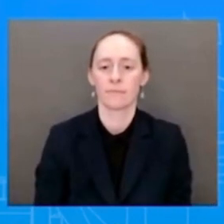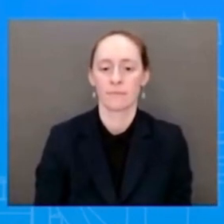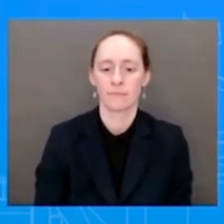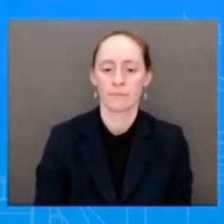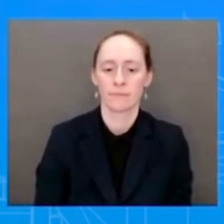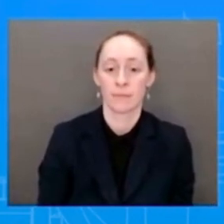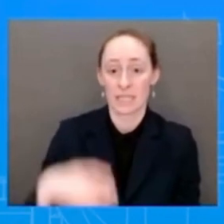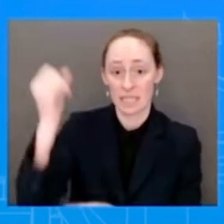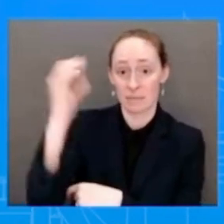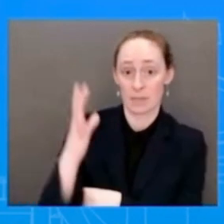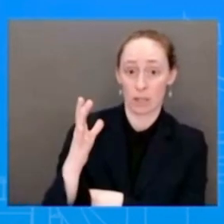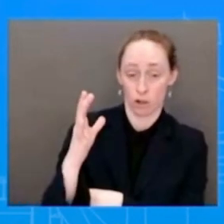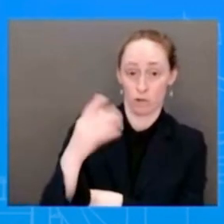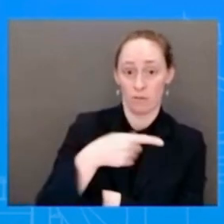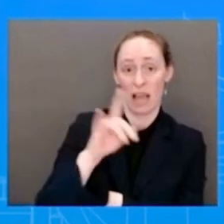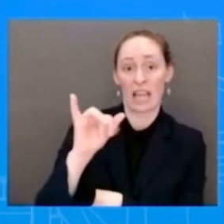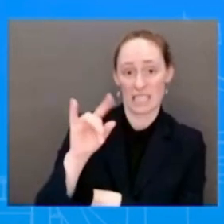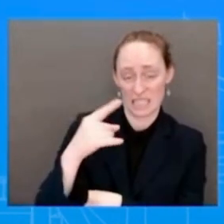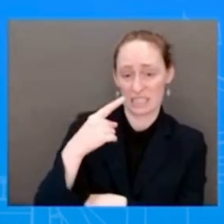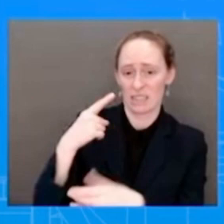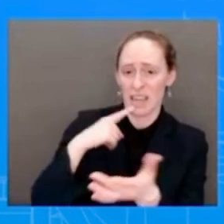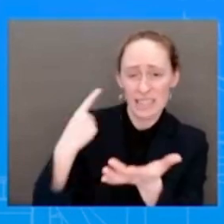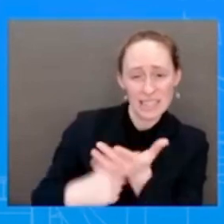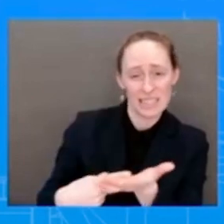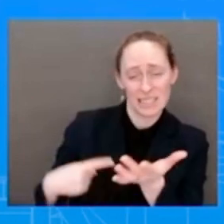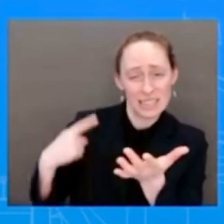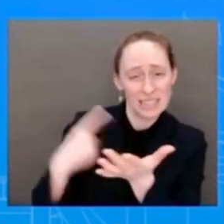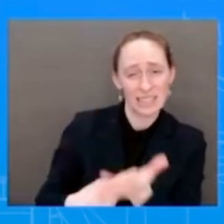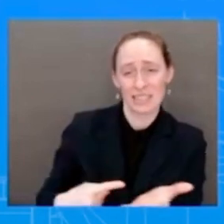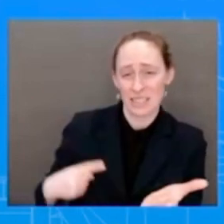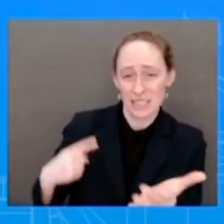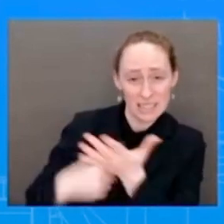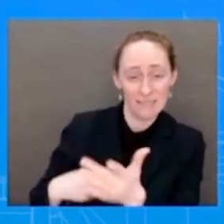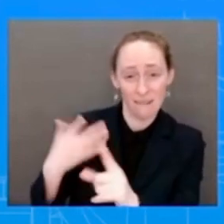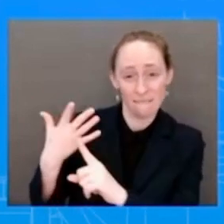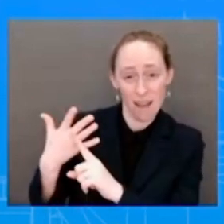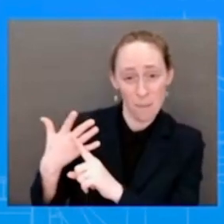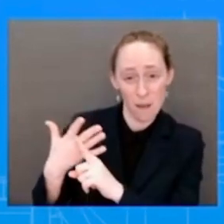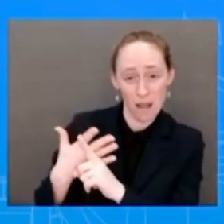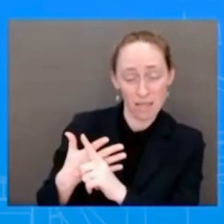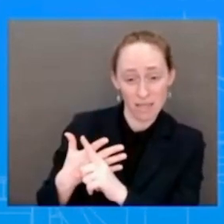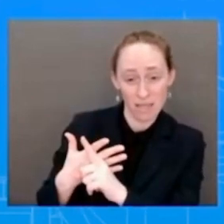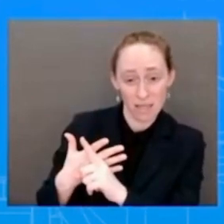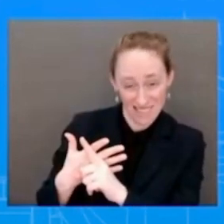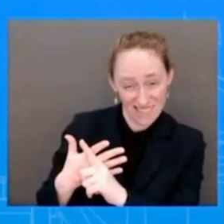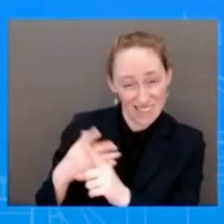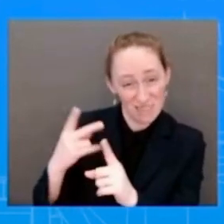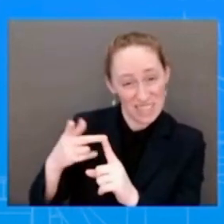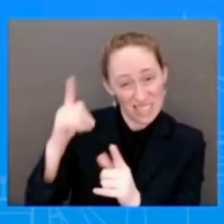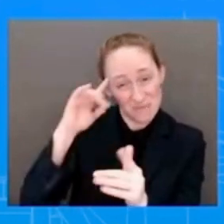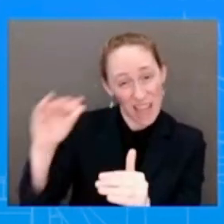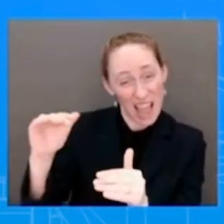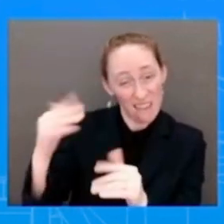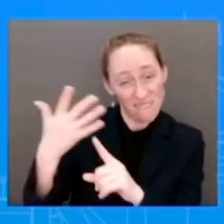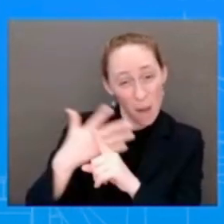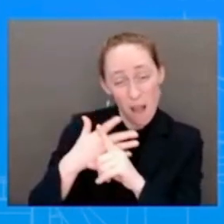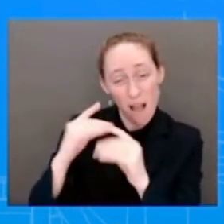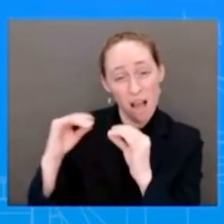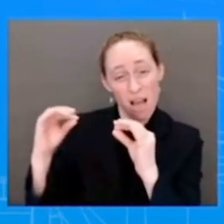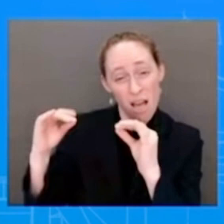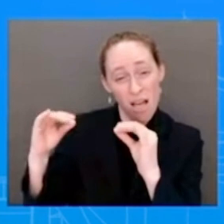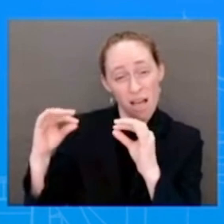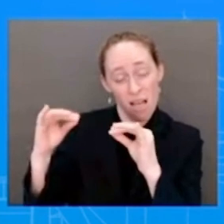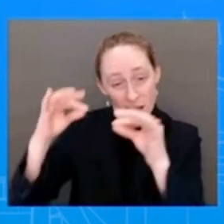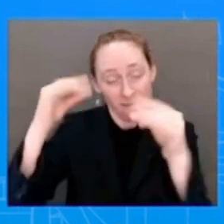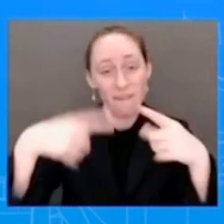expecting as well? Is that okay with you? Look, what we have been very clear about, and I'll say